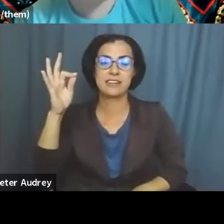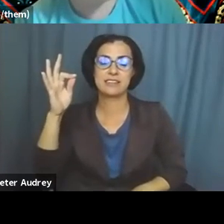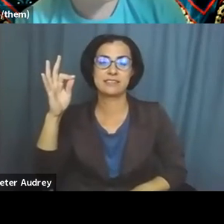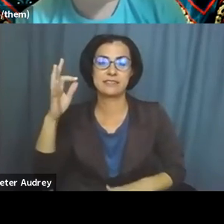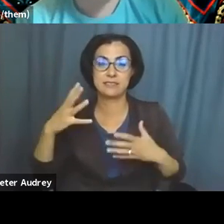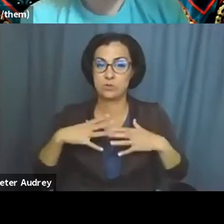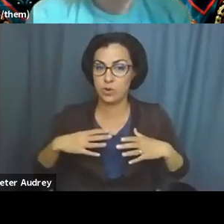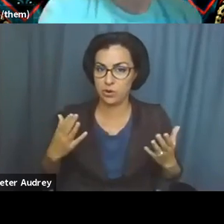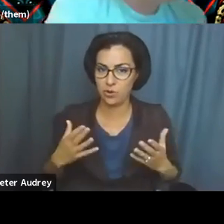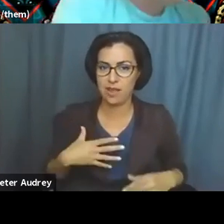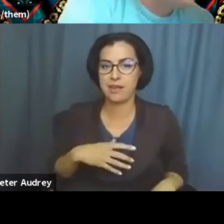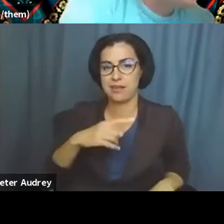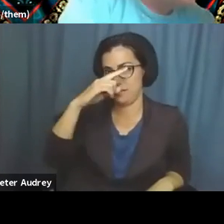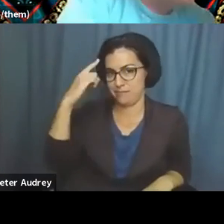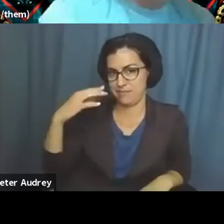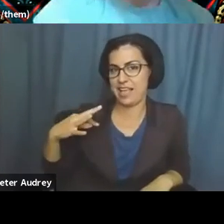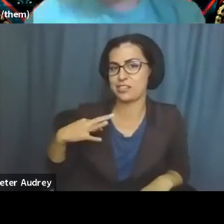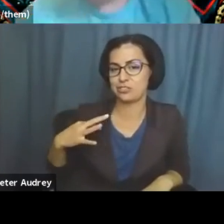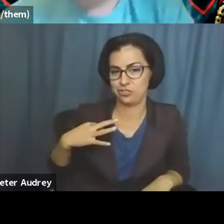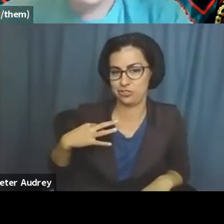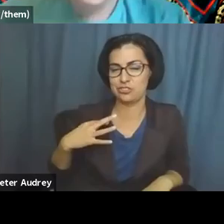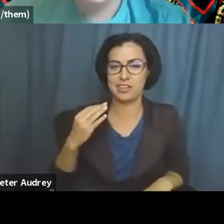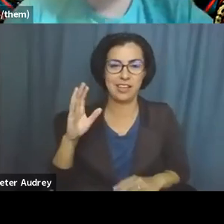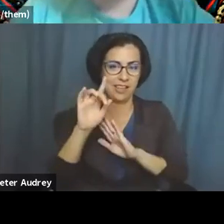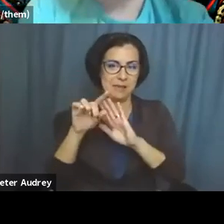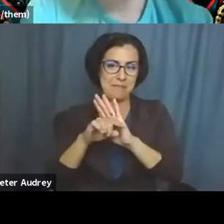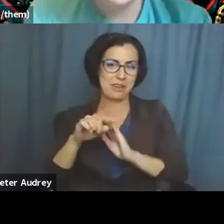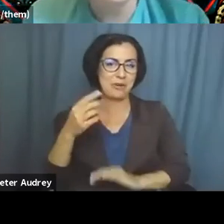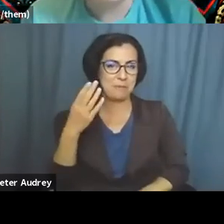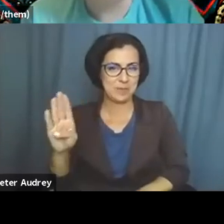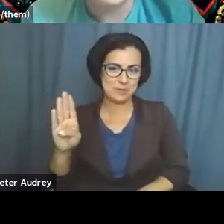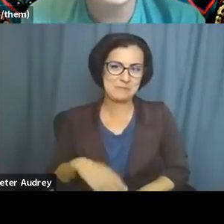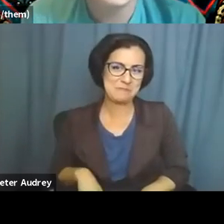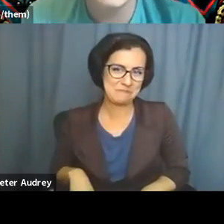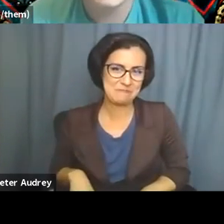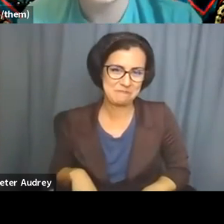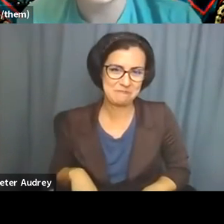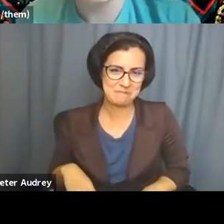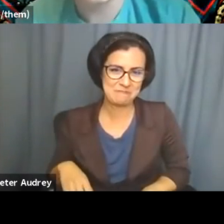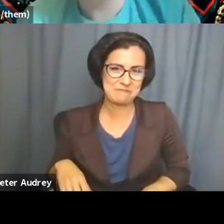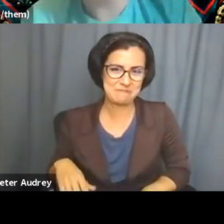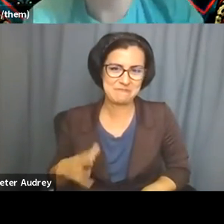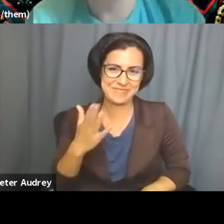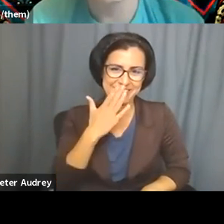black shirt and, uh, my background is blue. Thank you.